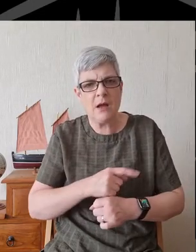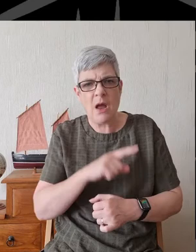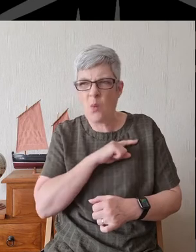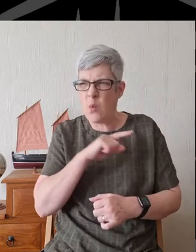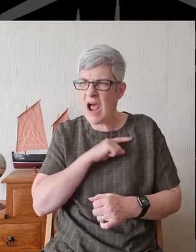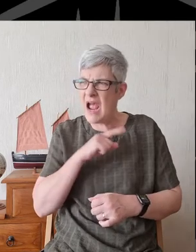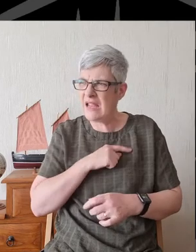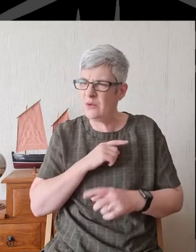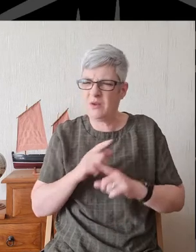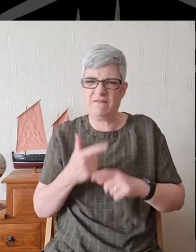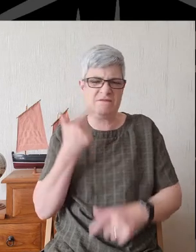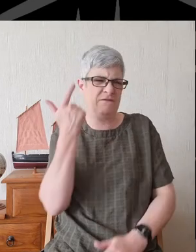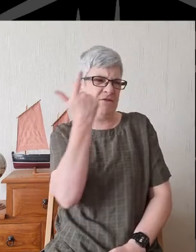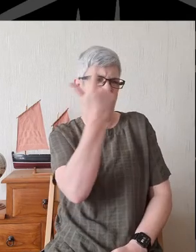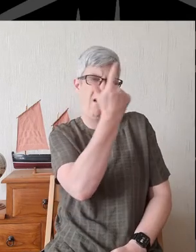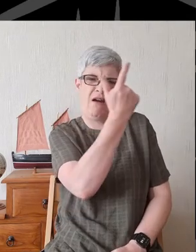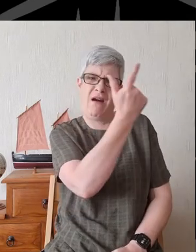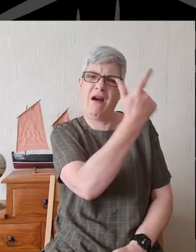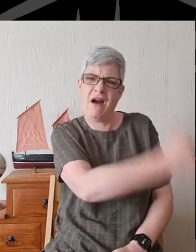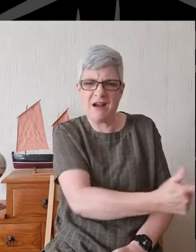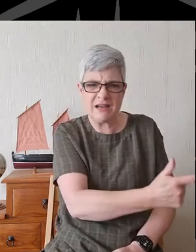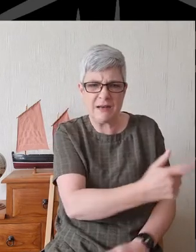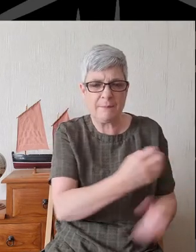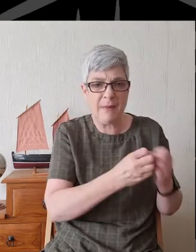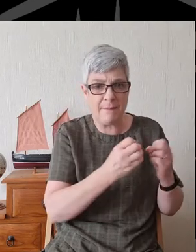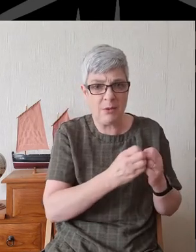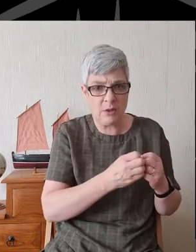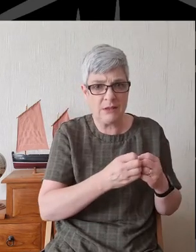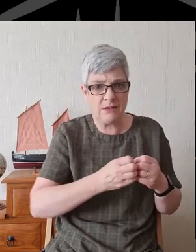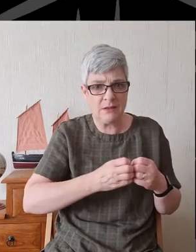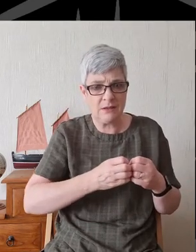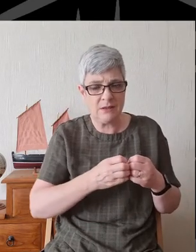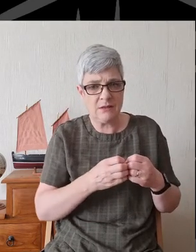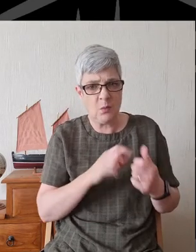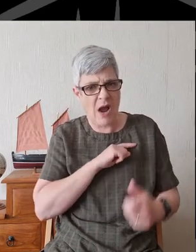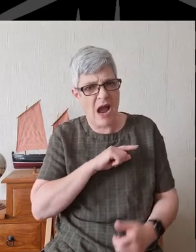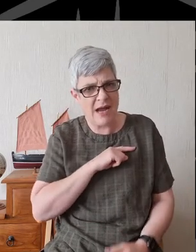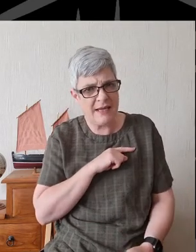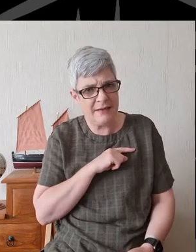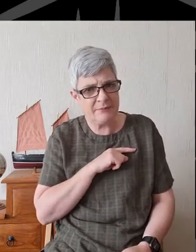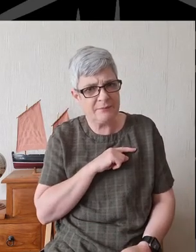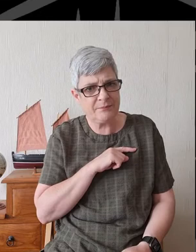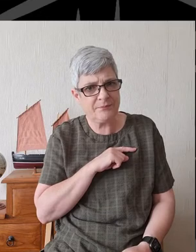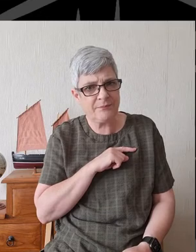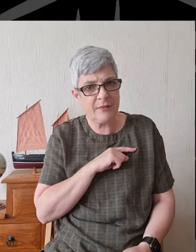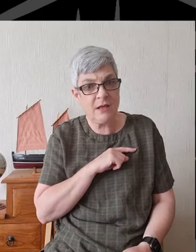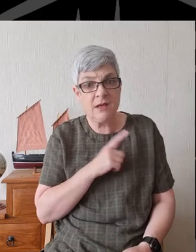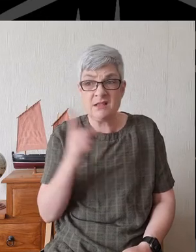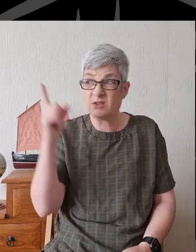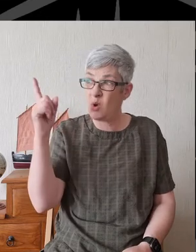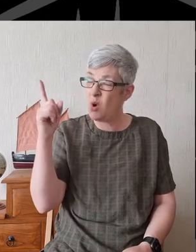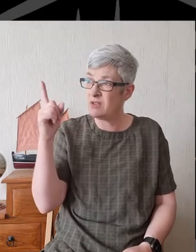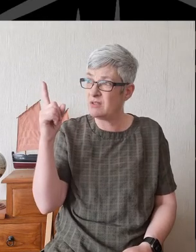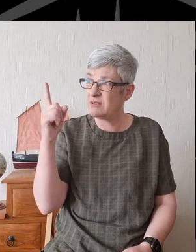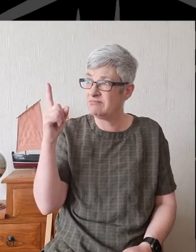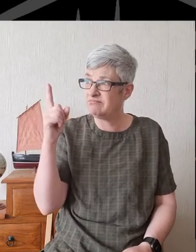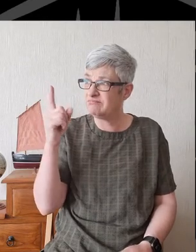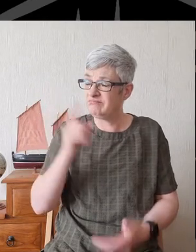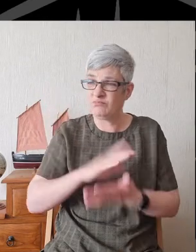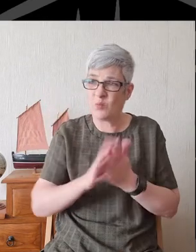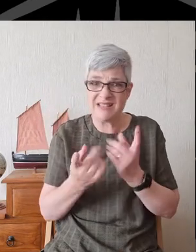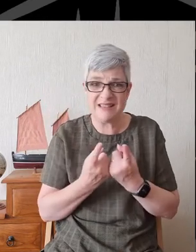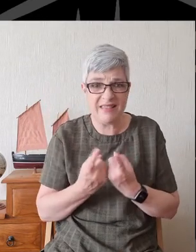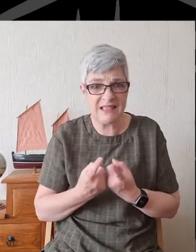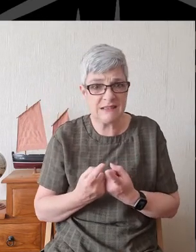these miles from there in captivity in Babylon? Has God slipped up? Has God messed up?